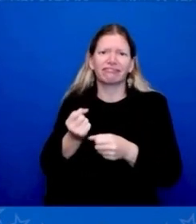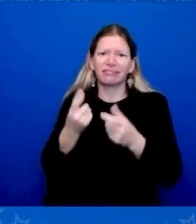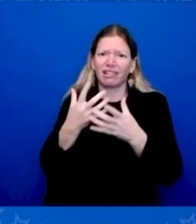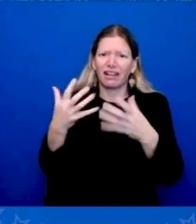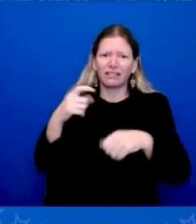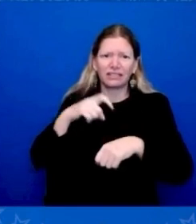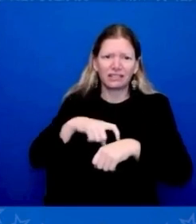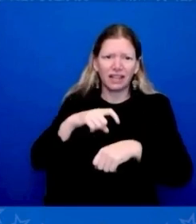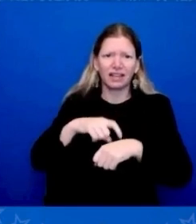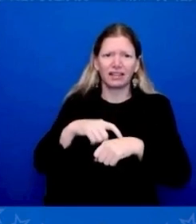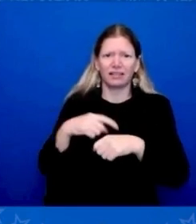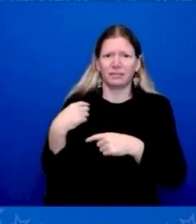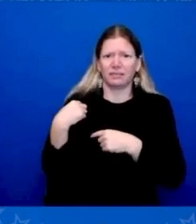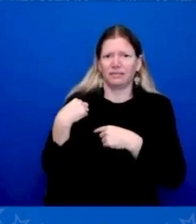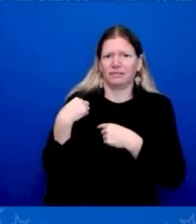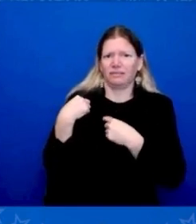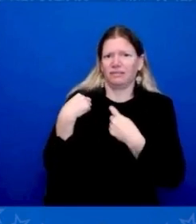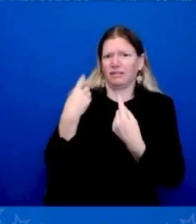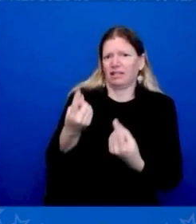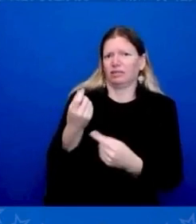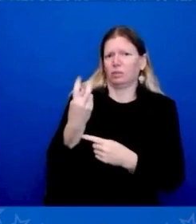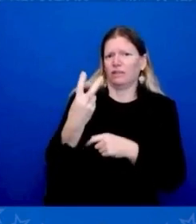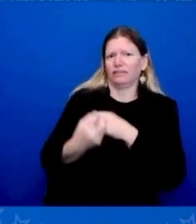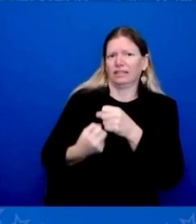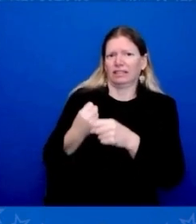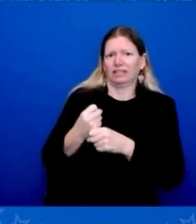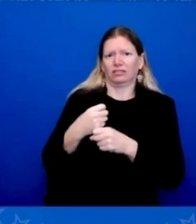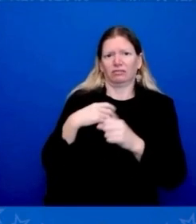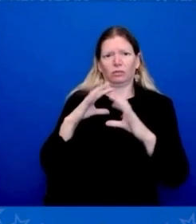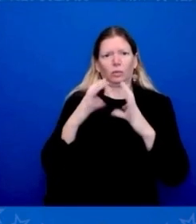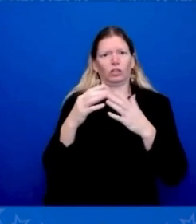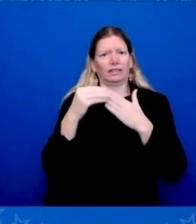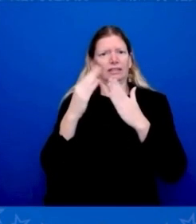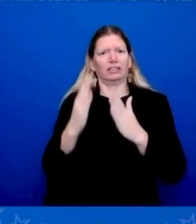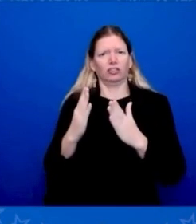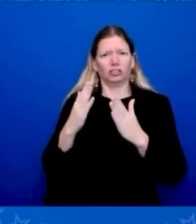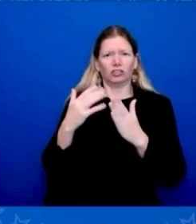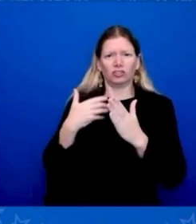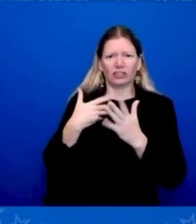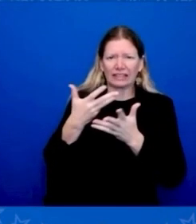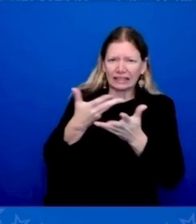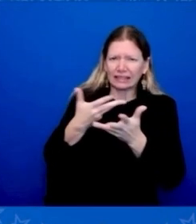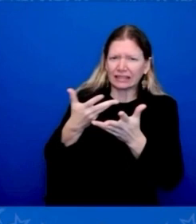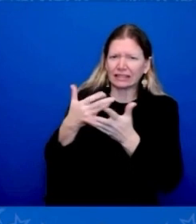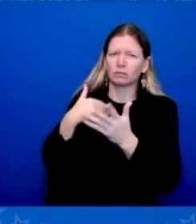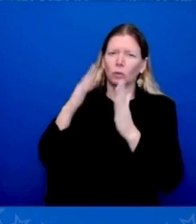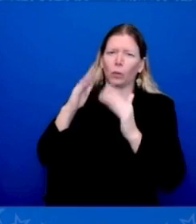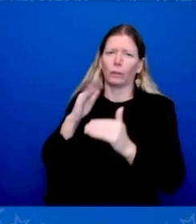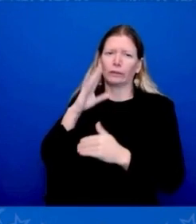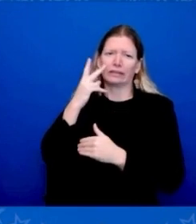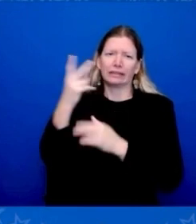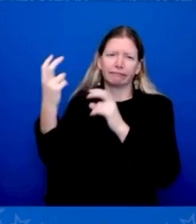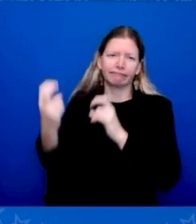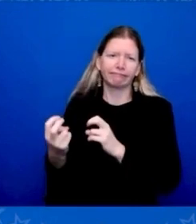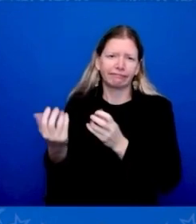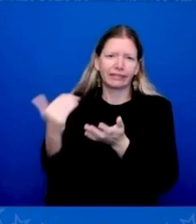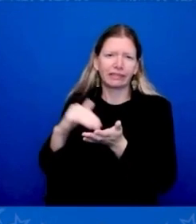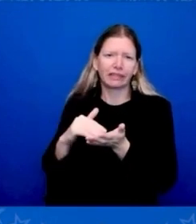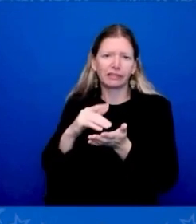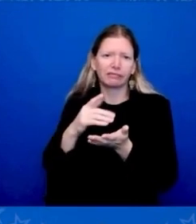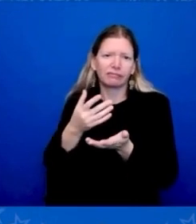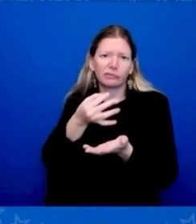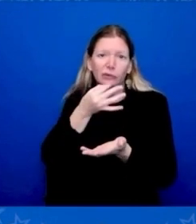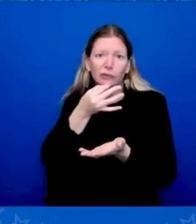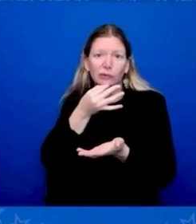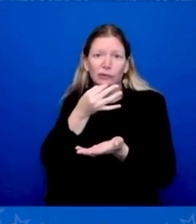for example, one of the things we did in India, we provided for a new path that's